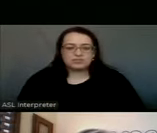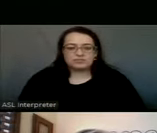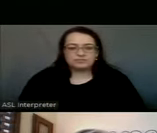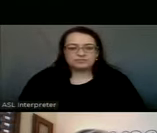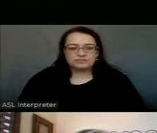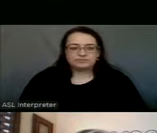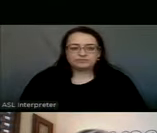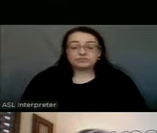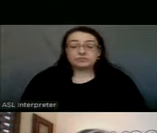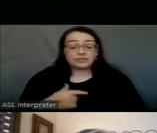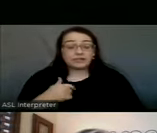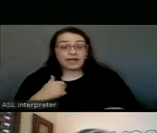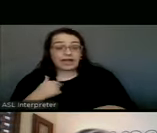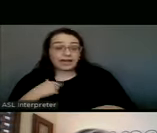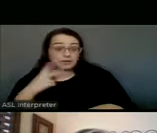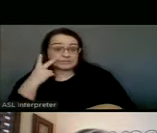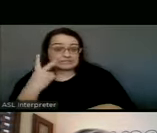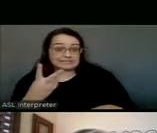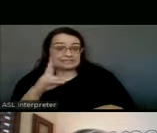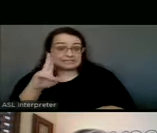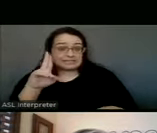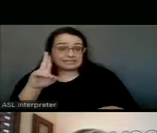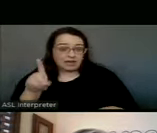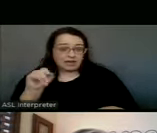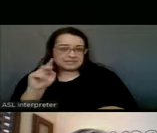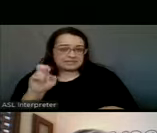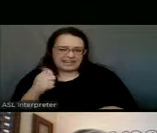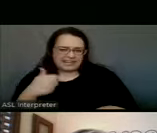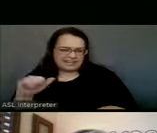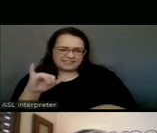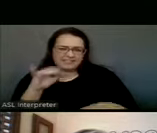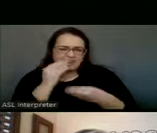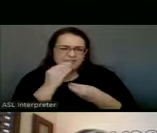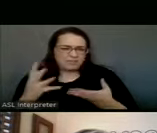And I'll look to see if they've updated any of that information.